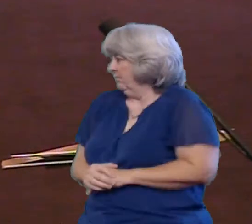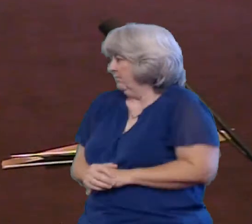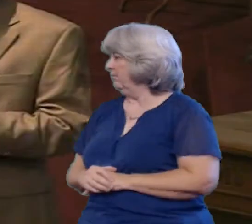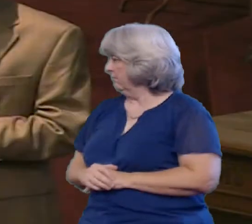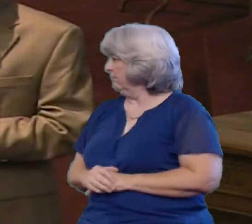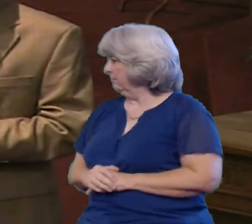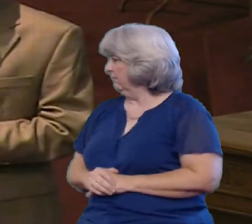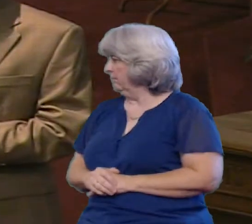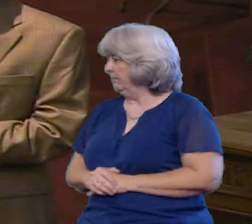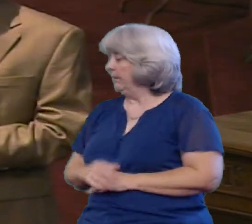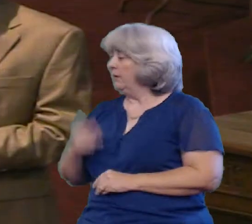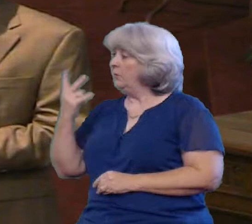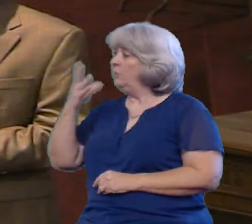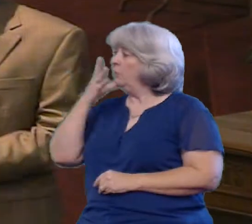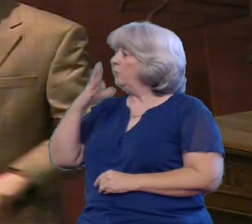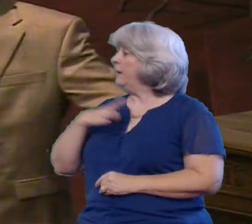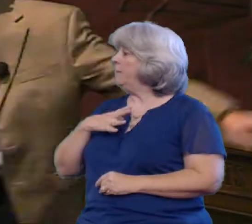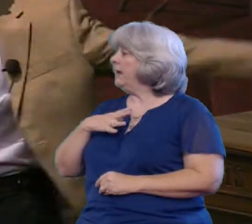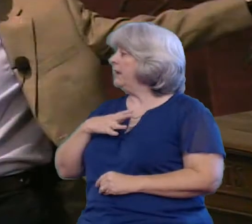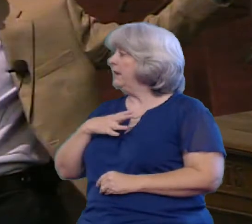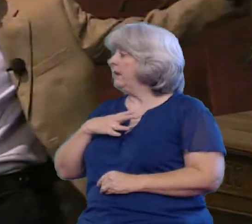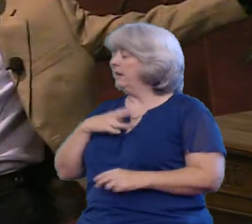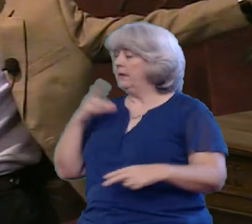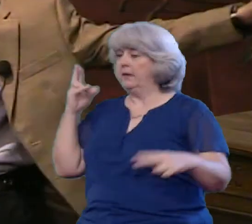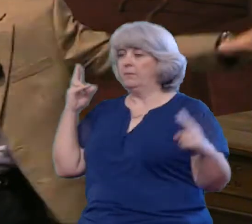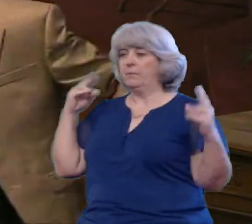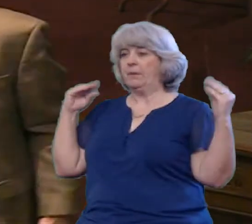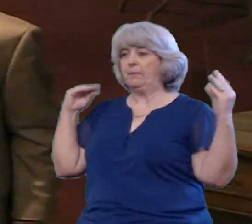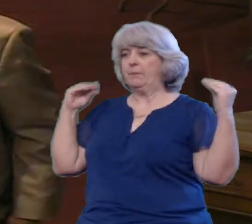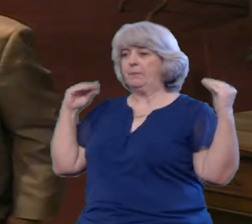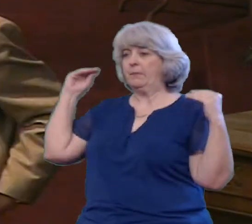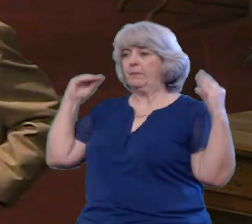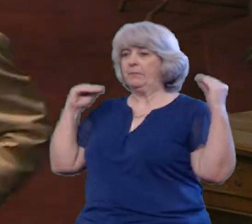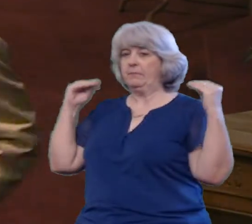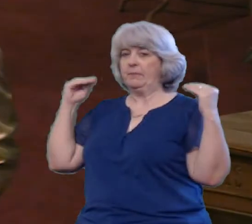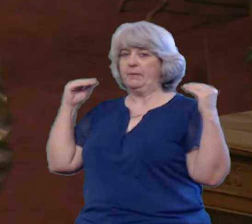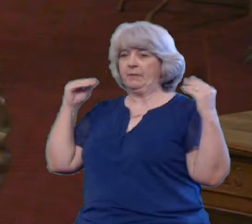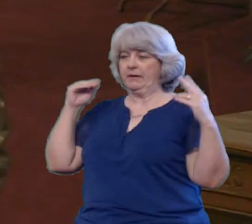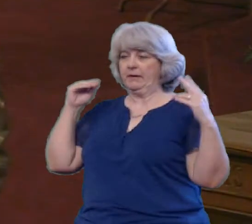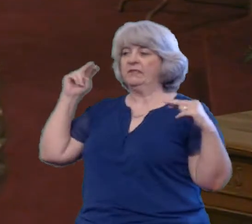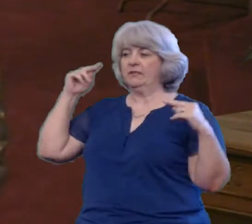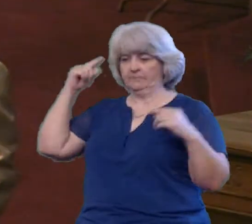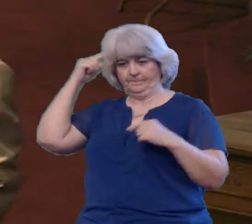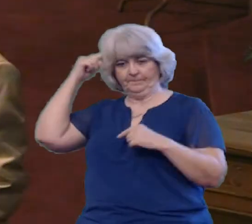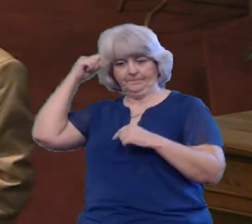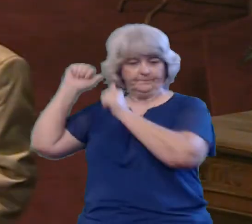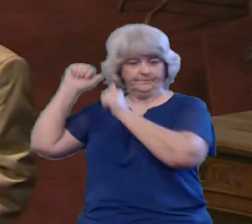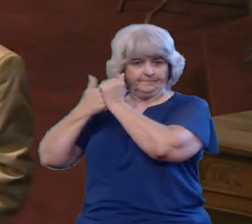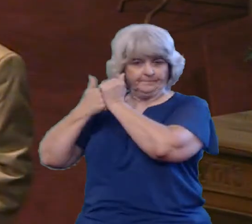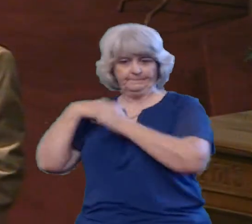You get two females together And I'm going let the picture speak Because I'm not going to say anything else Because I'll get in trouble after